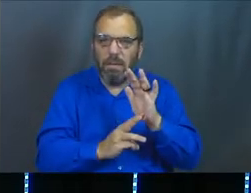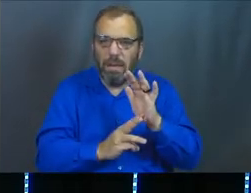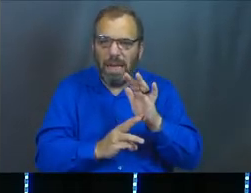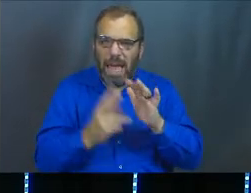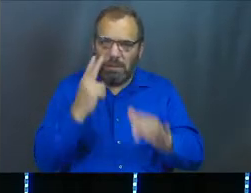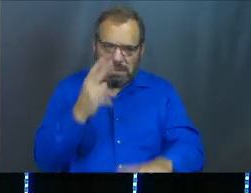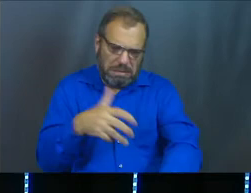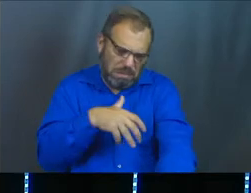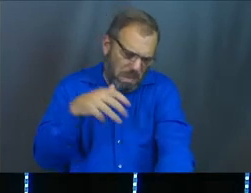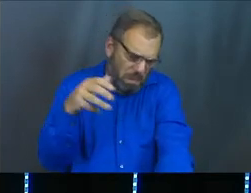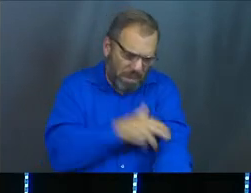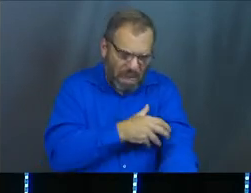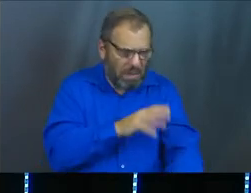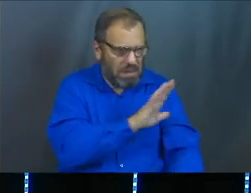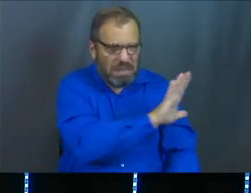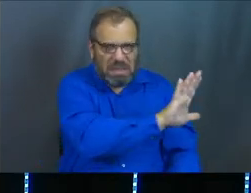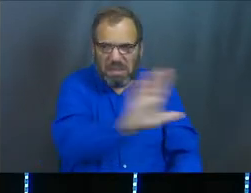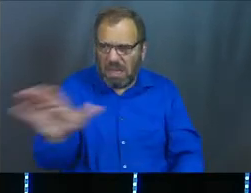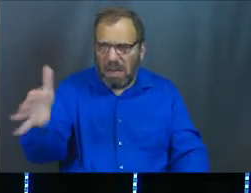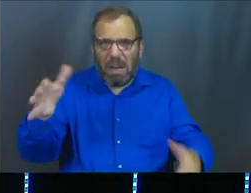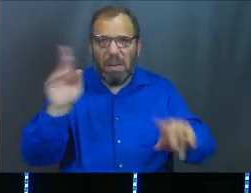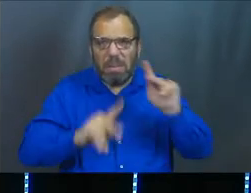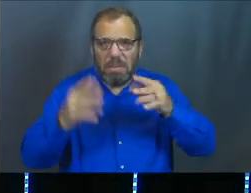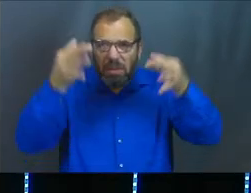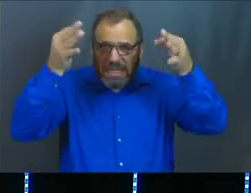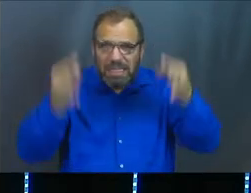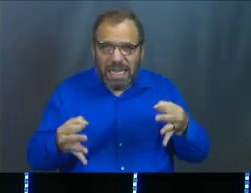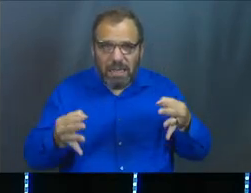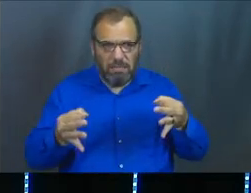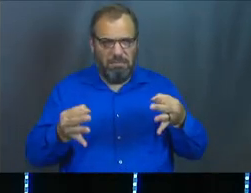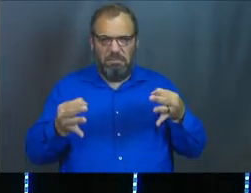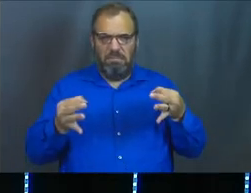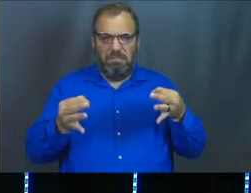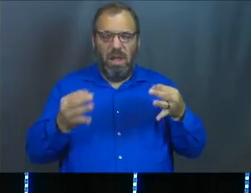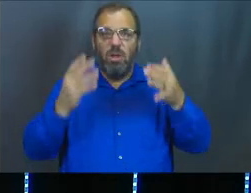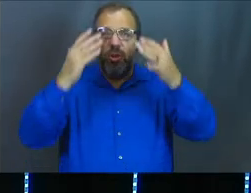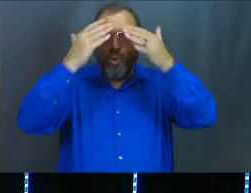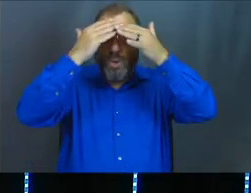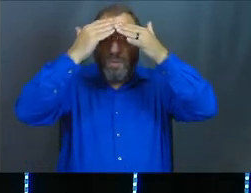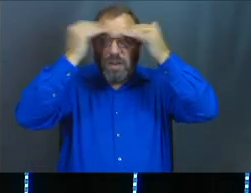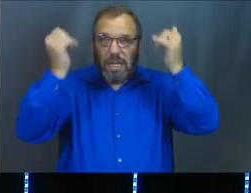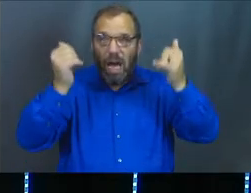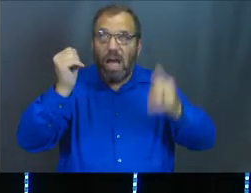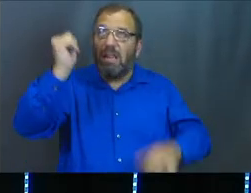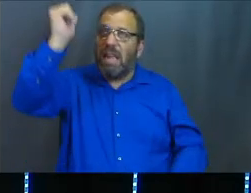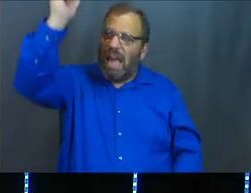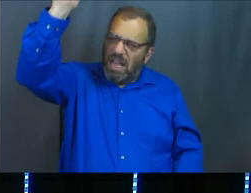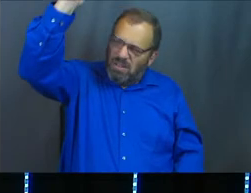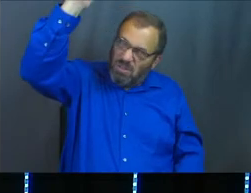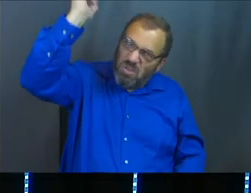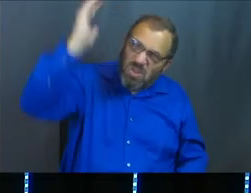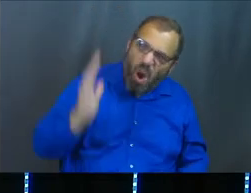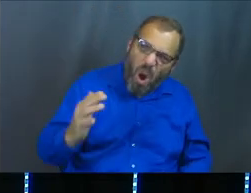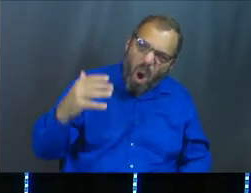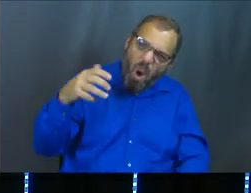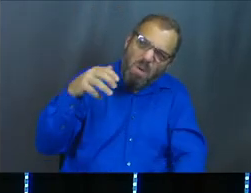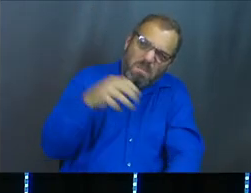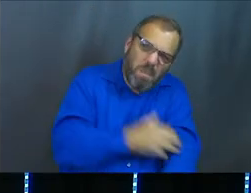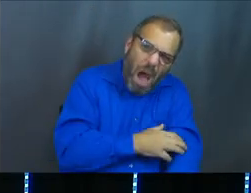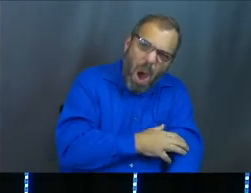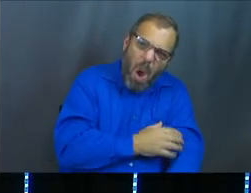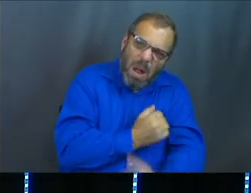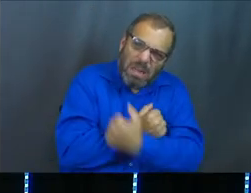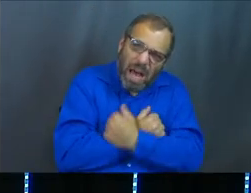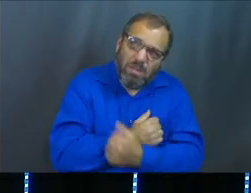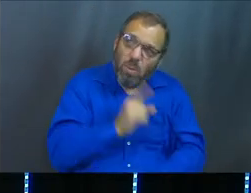so much power in the choices of people and the choices of the enemy that we find ourselves forgetting that our great and powerful God who loves